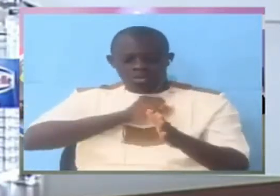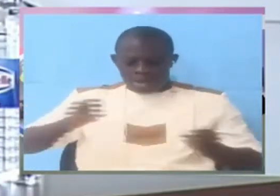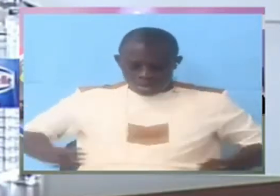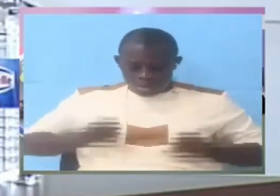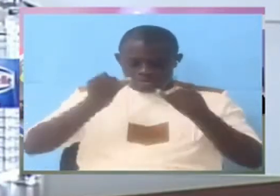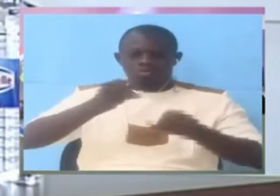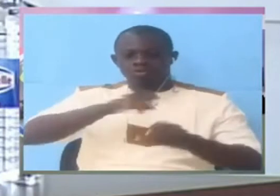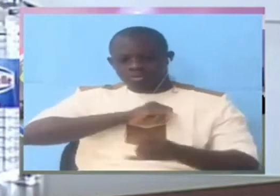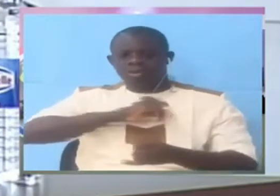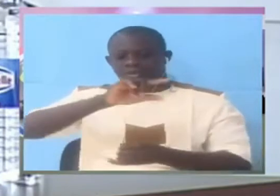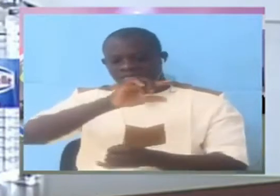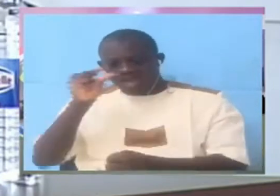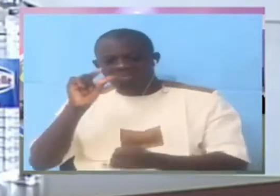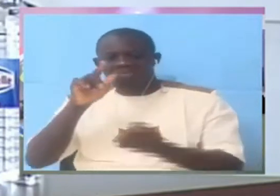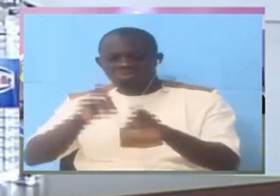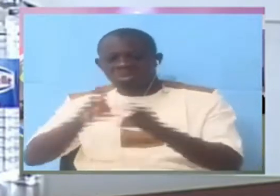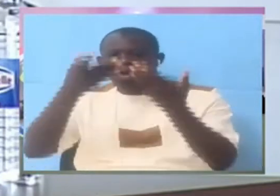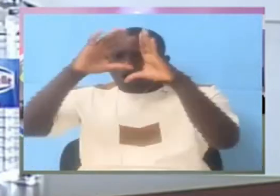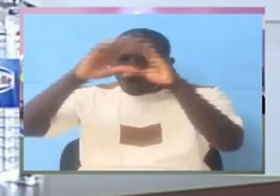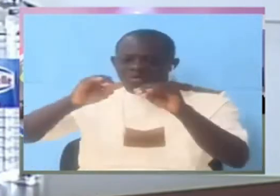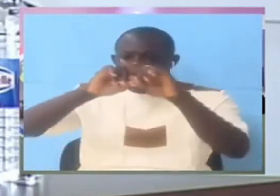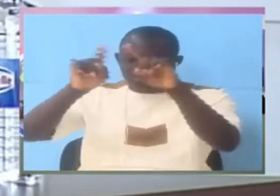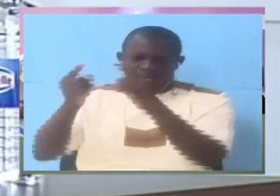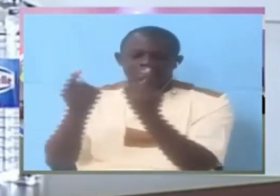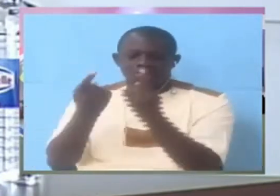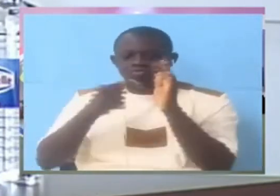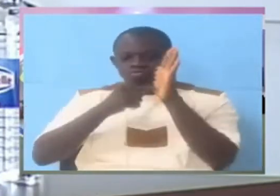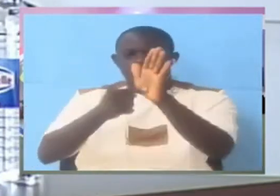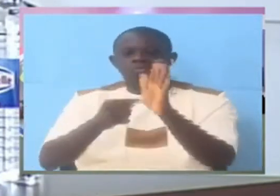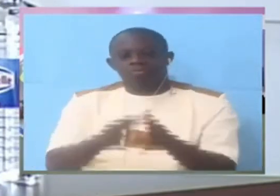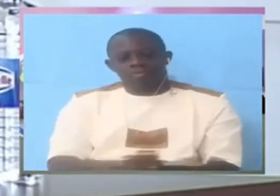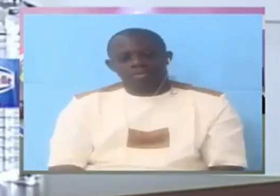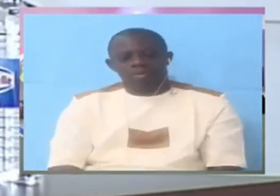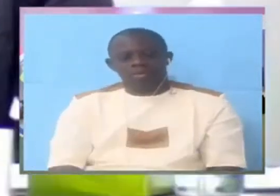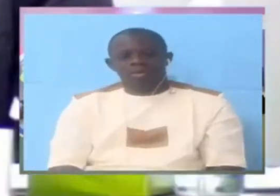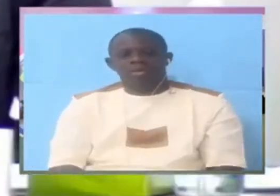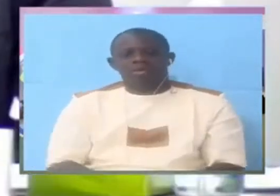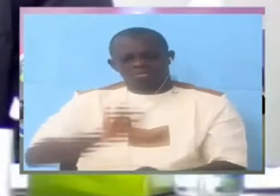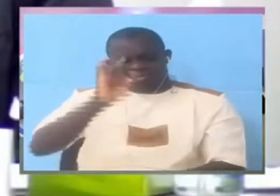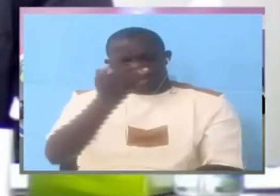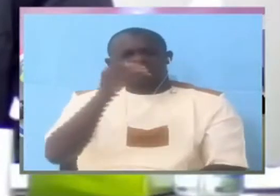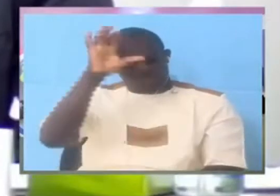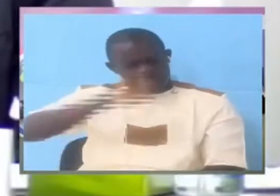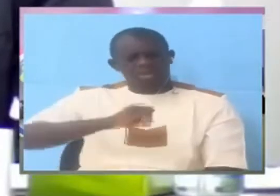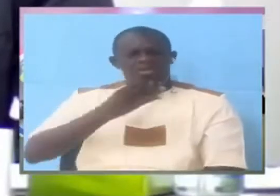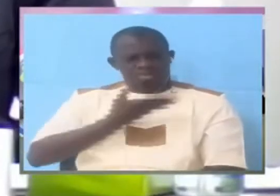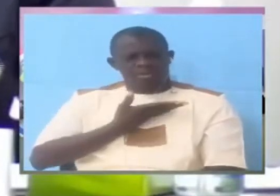But that is understandable. Yes.